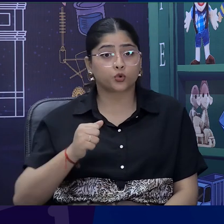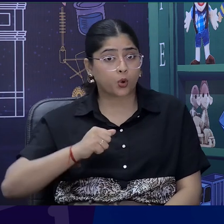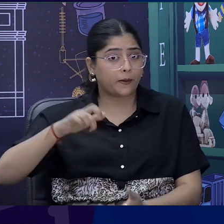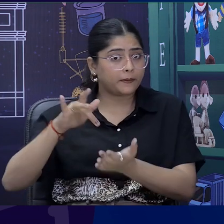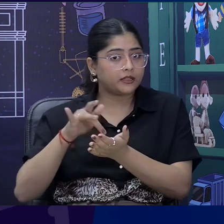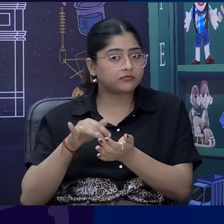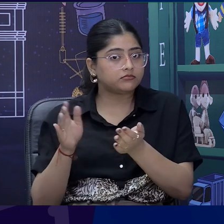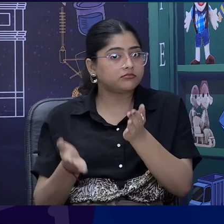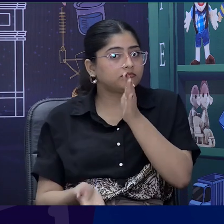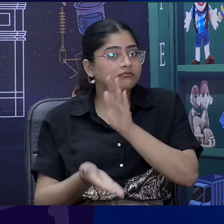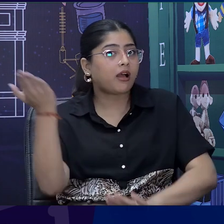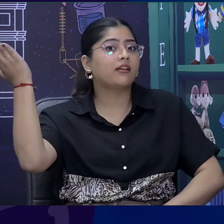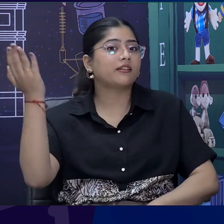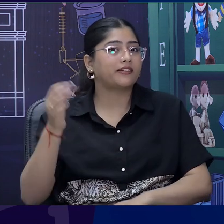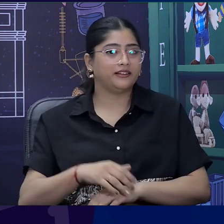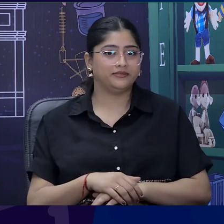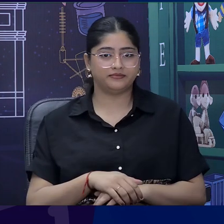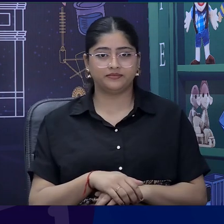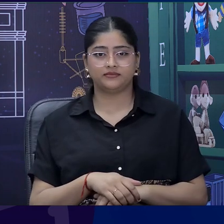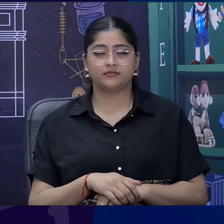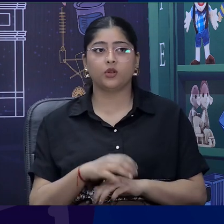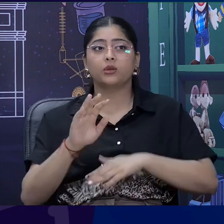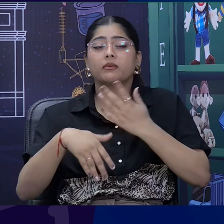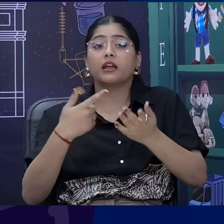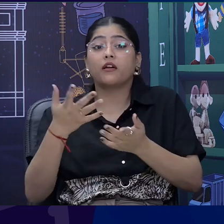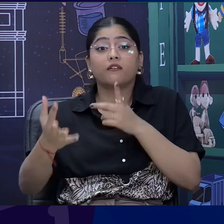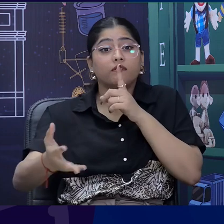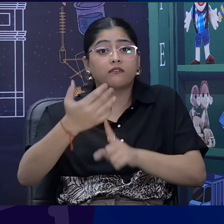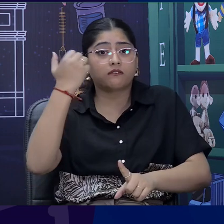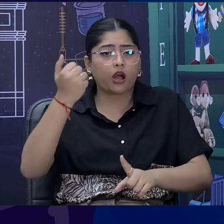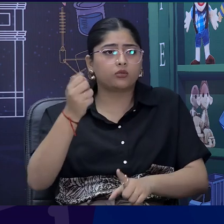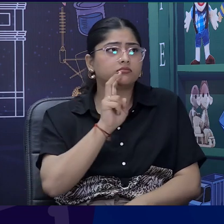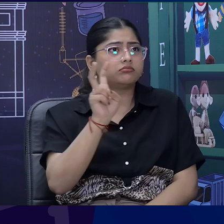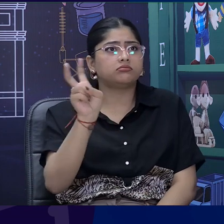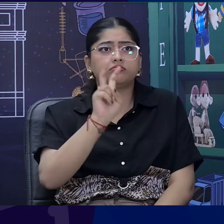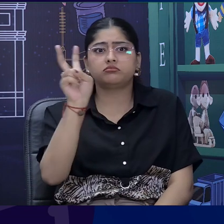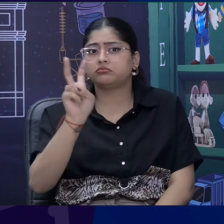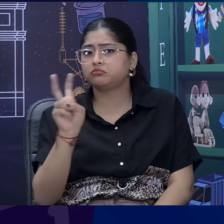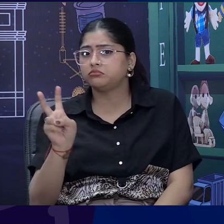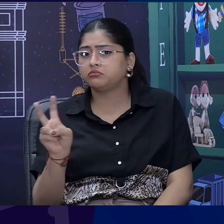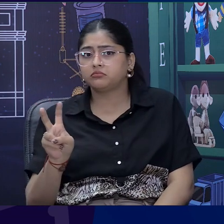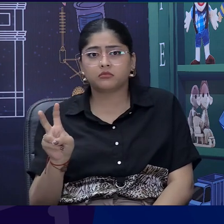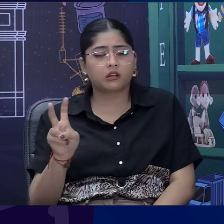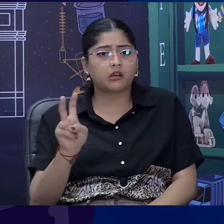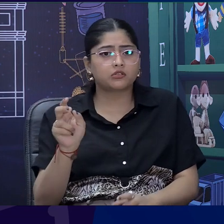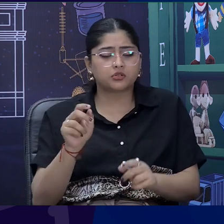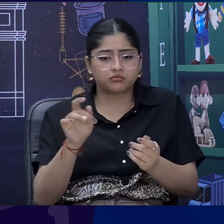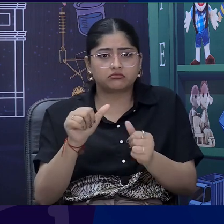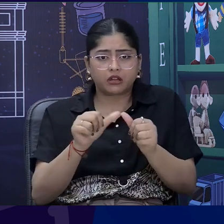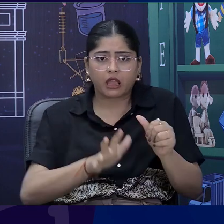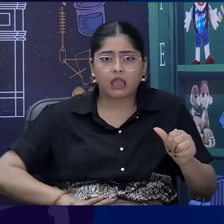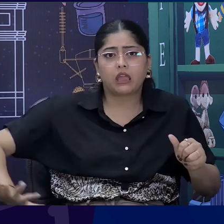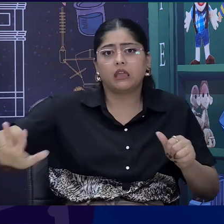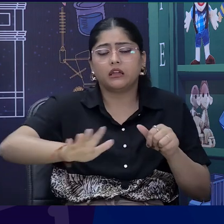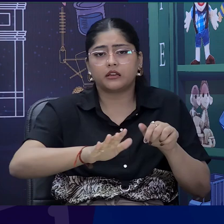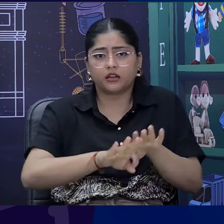people there to see. Then he found that the ground was as hard, was as,